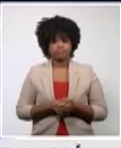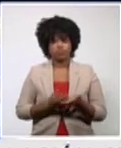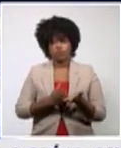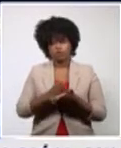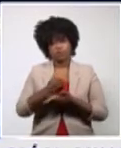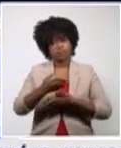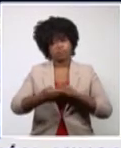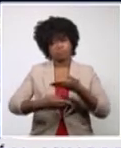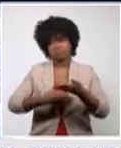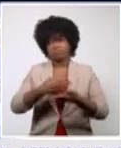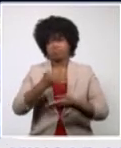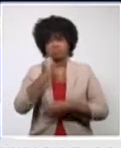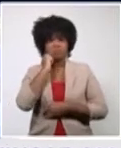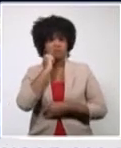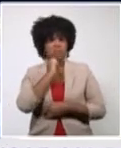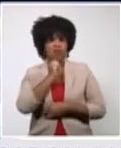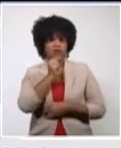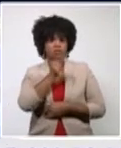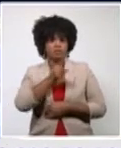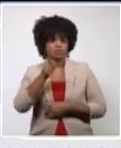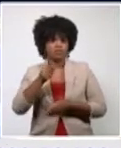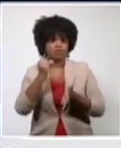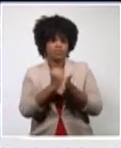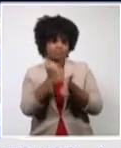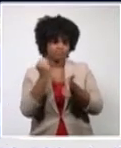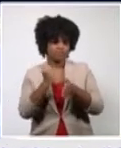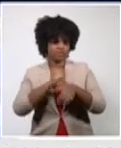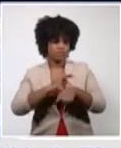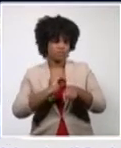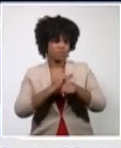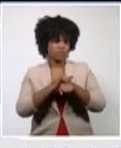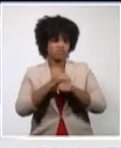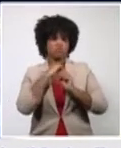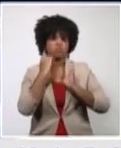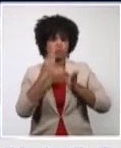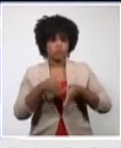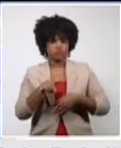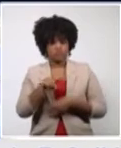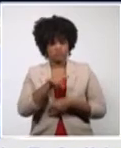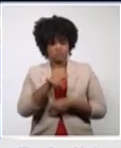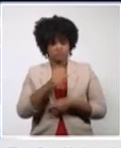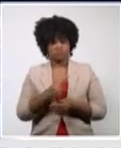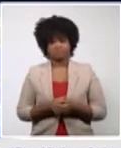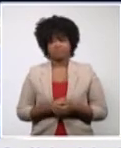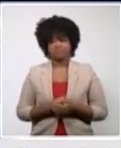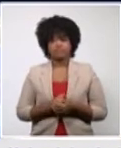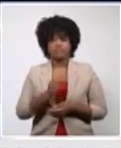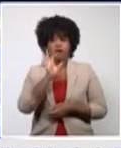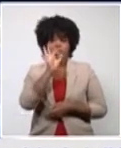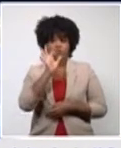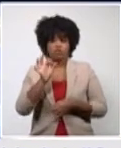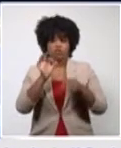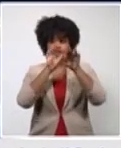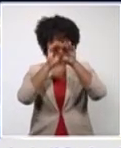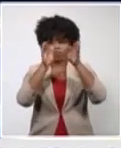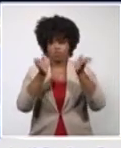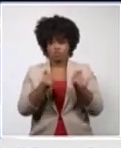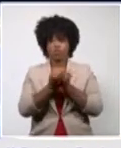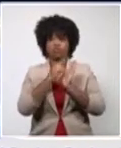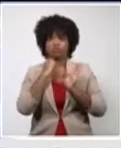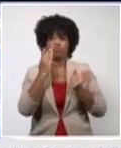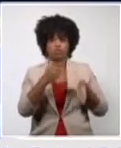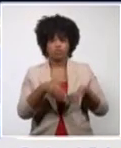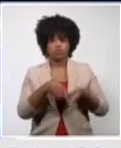as they are updated continuously with the latest data of confirmed cases